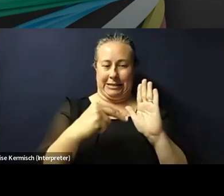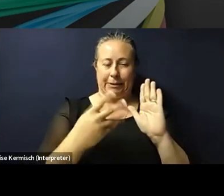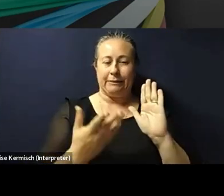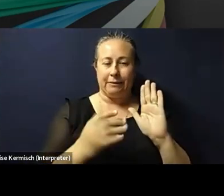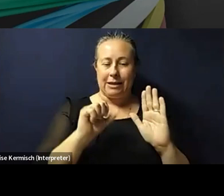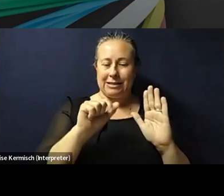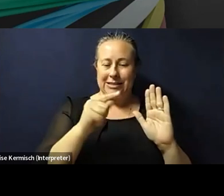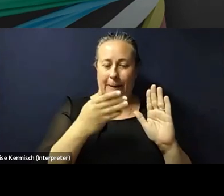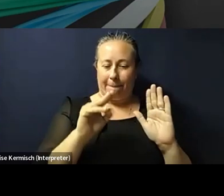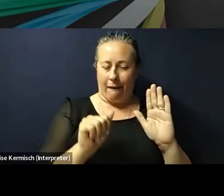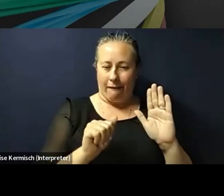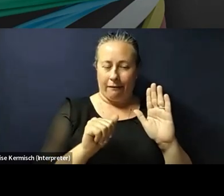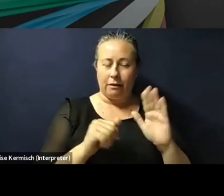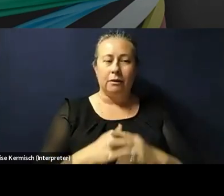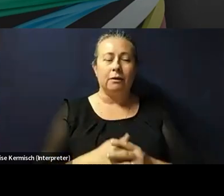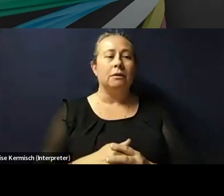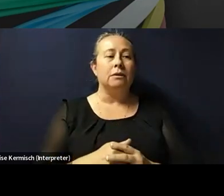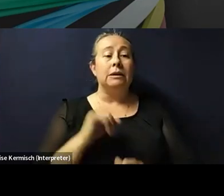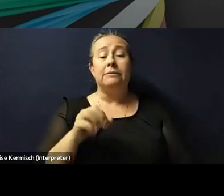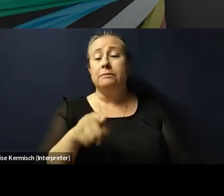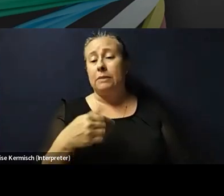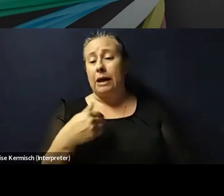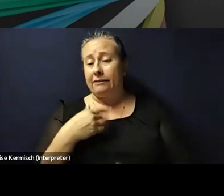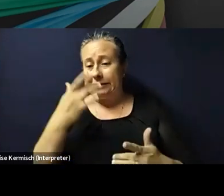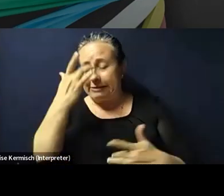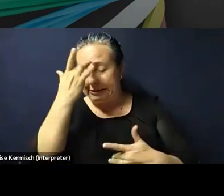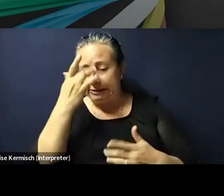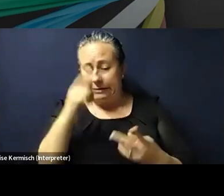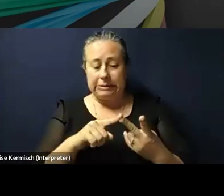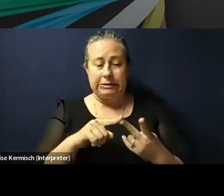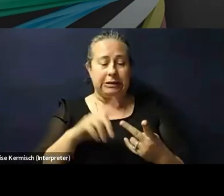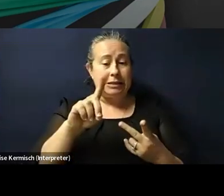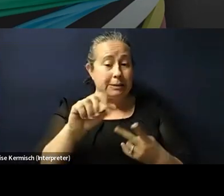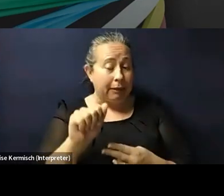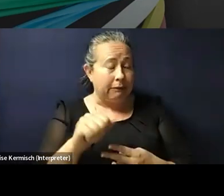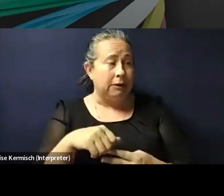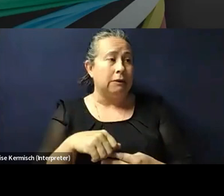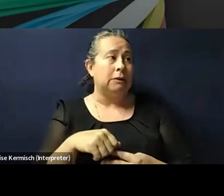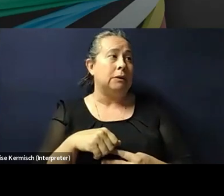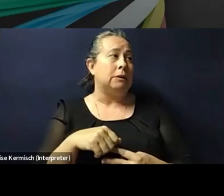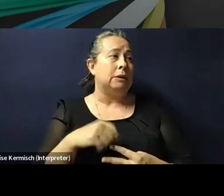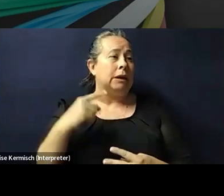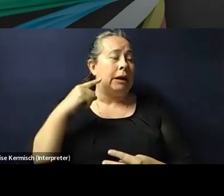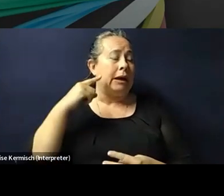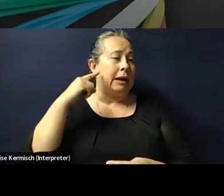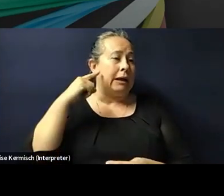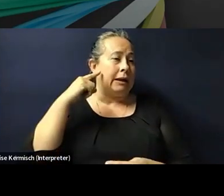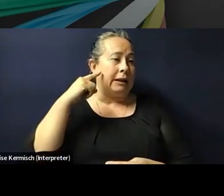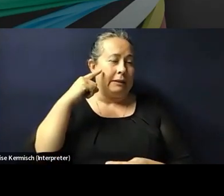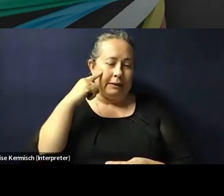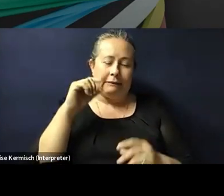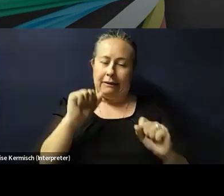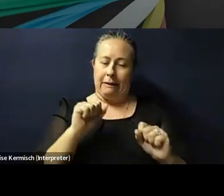you know, if you have a disease or disability, I think that can be, that can